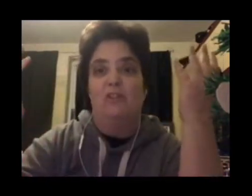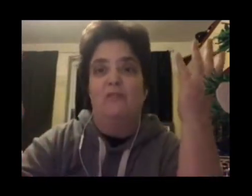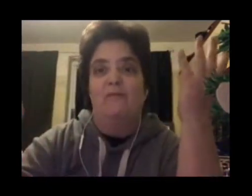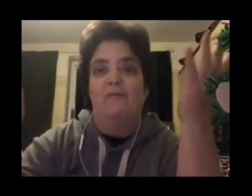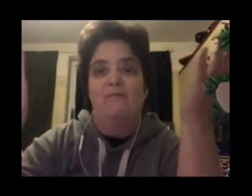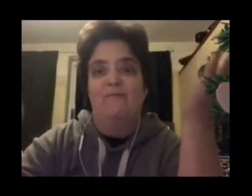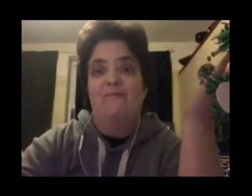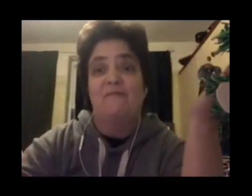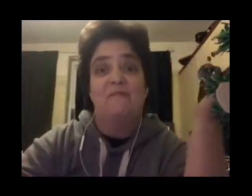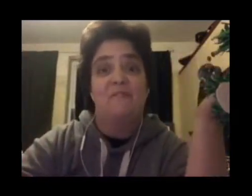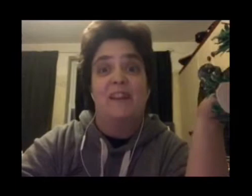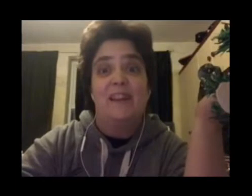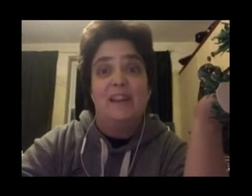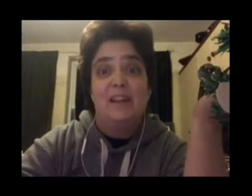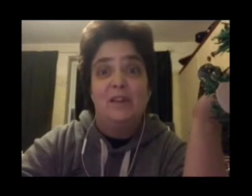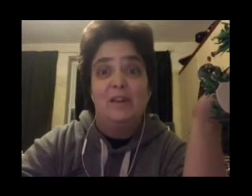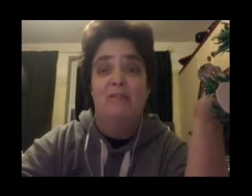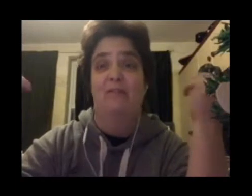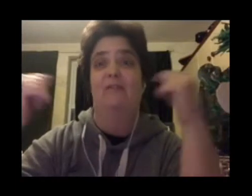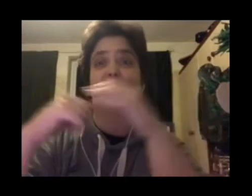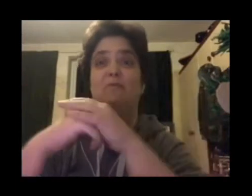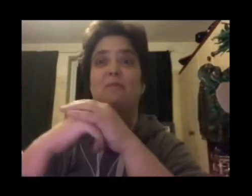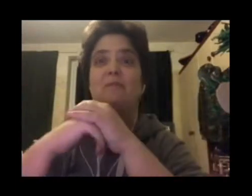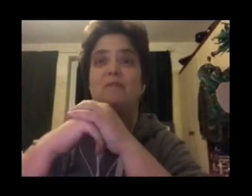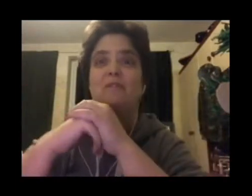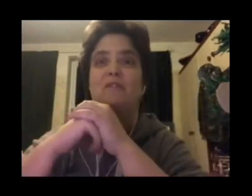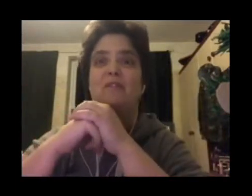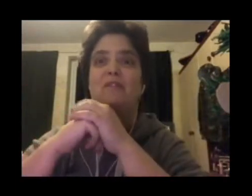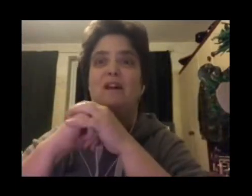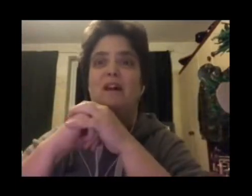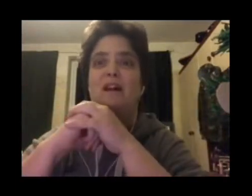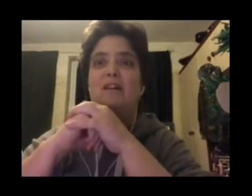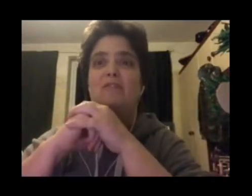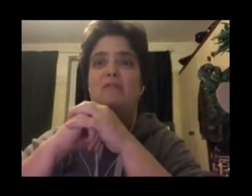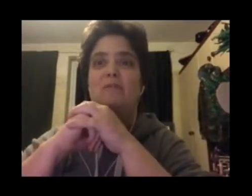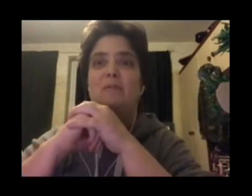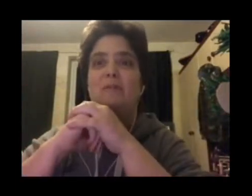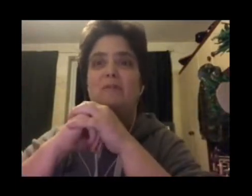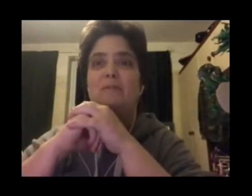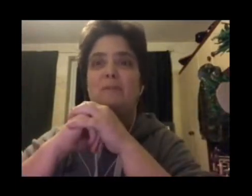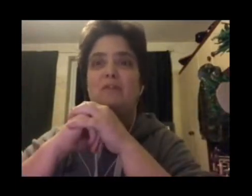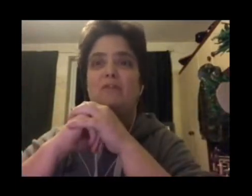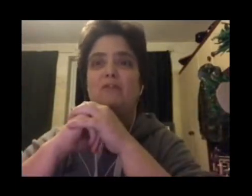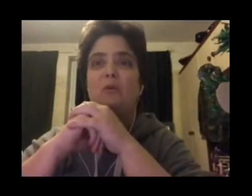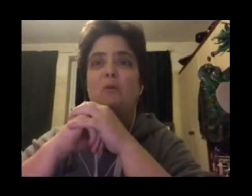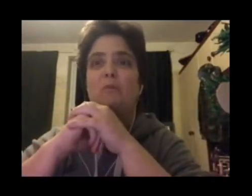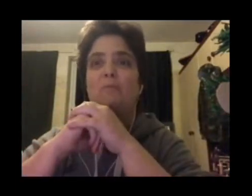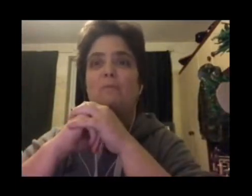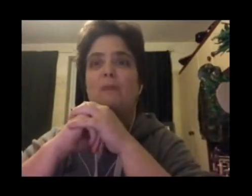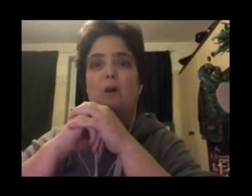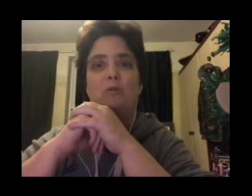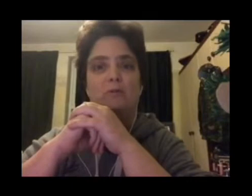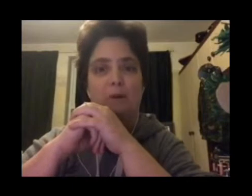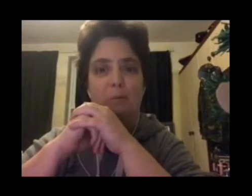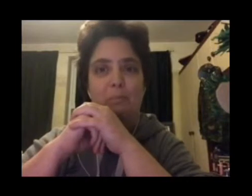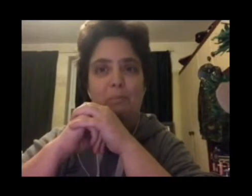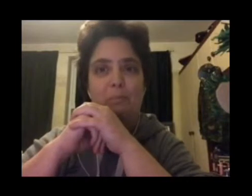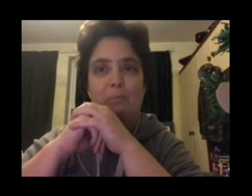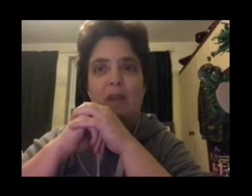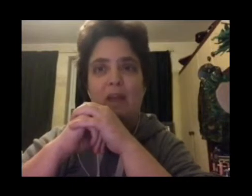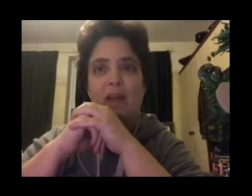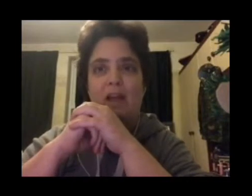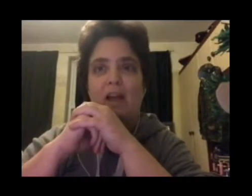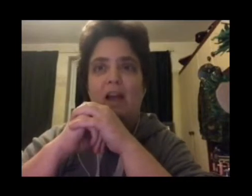watch-along thing for Flogmas and this is Christmas Short Horror Film.